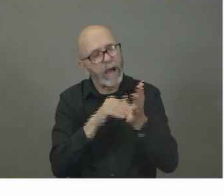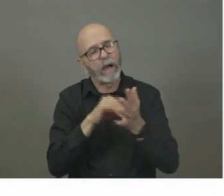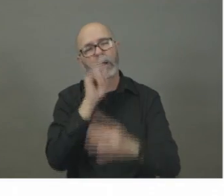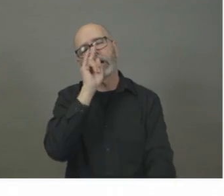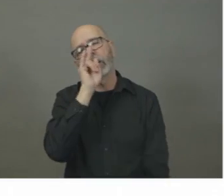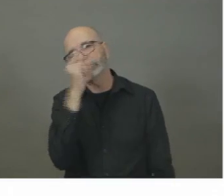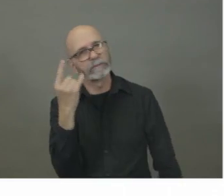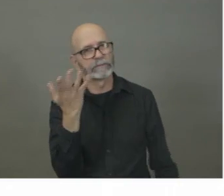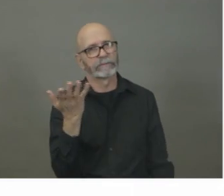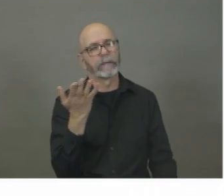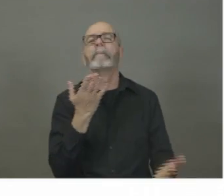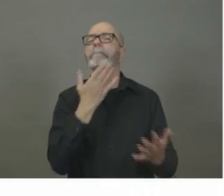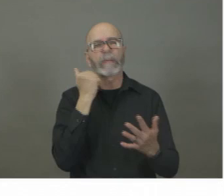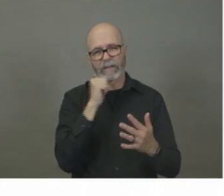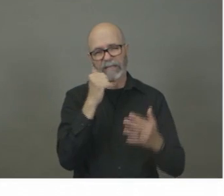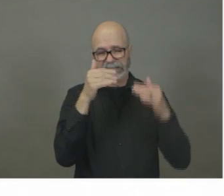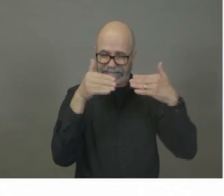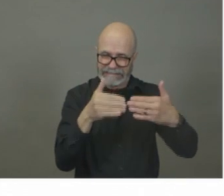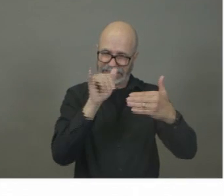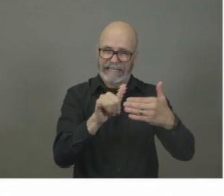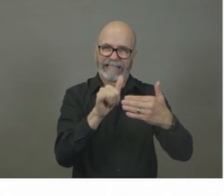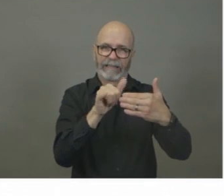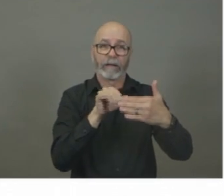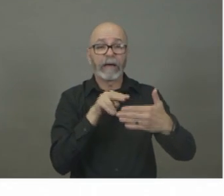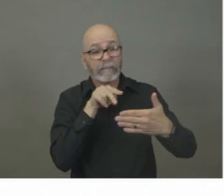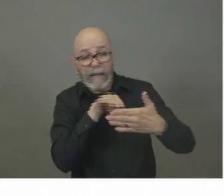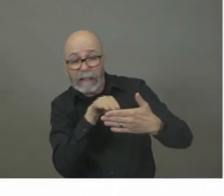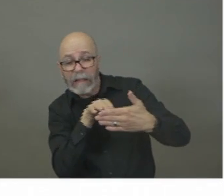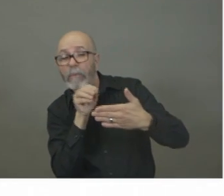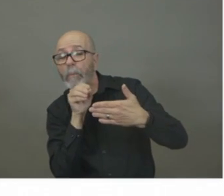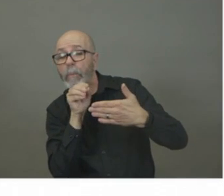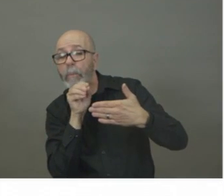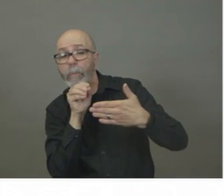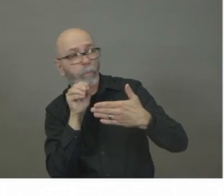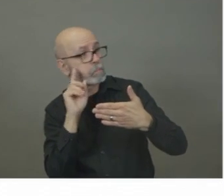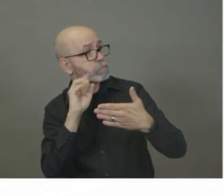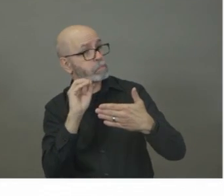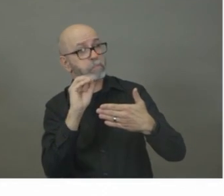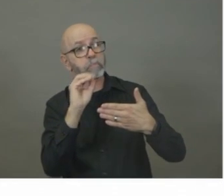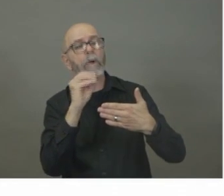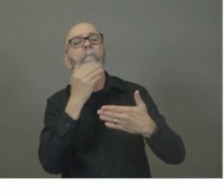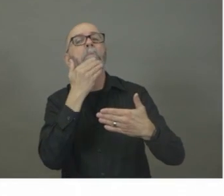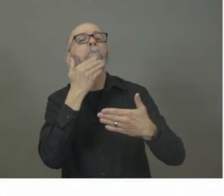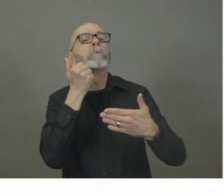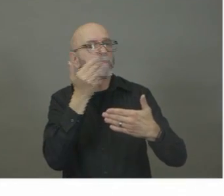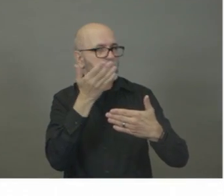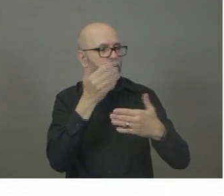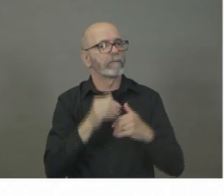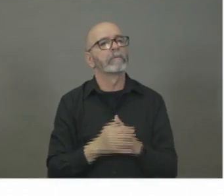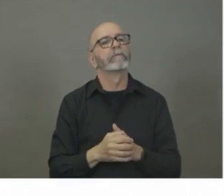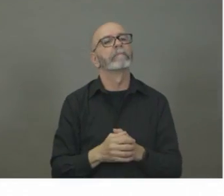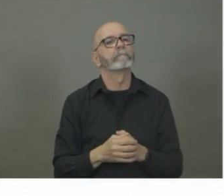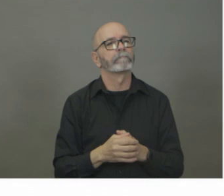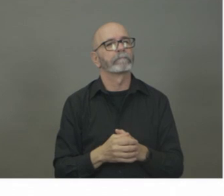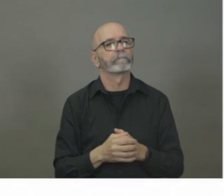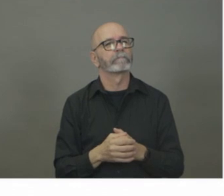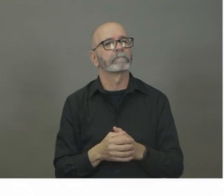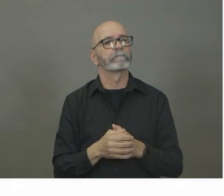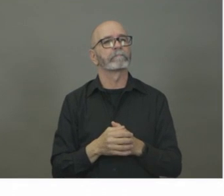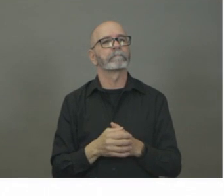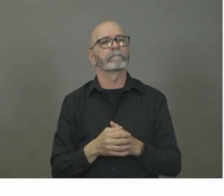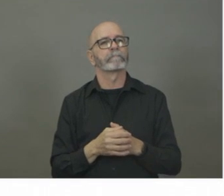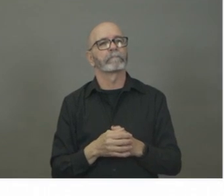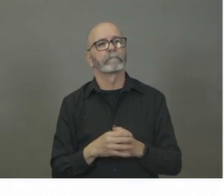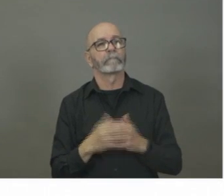down and that will impact the decrease in the number of Nova Scotians, especially vulnerable Nova Scotians who get